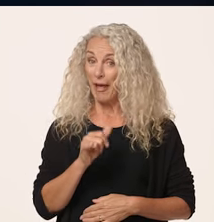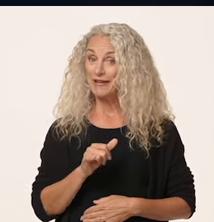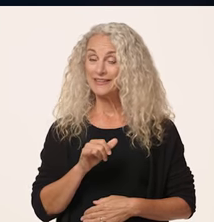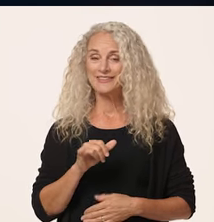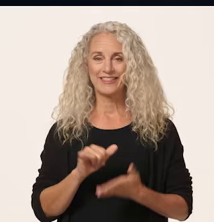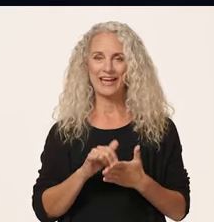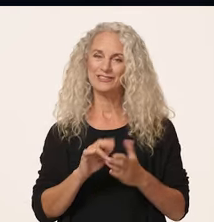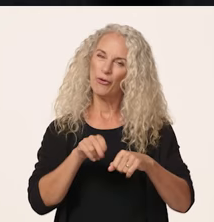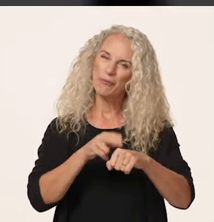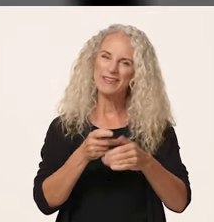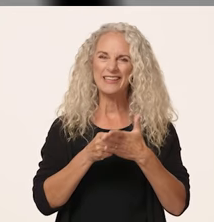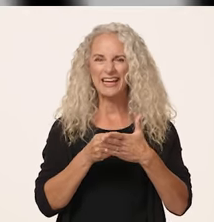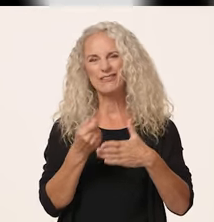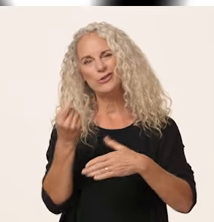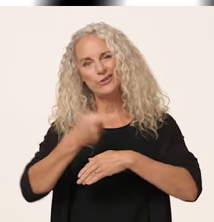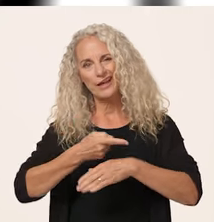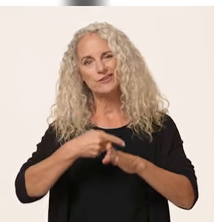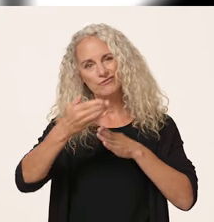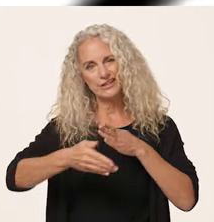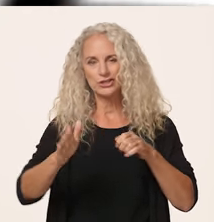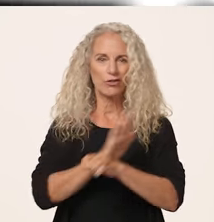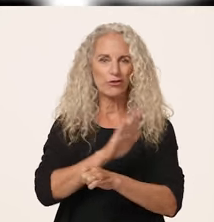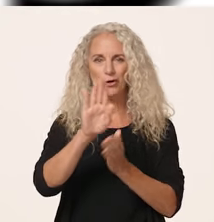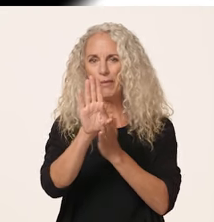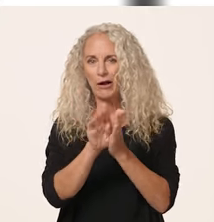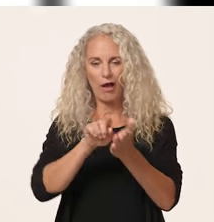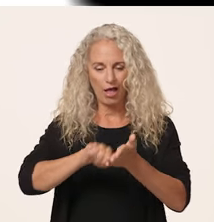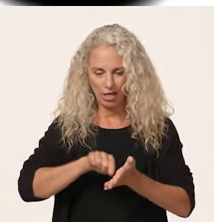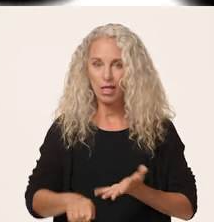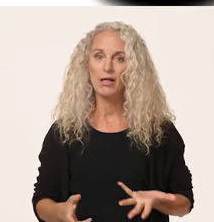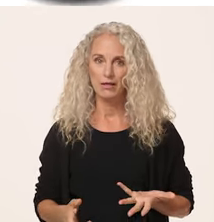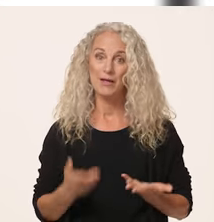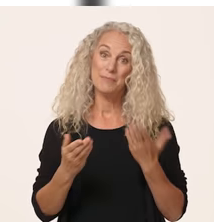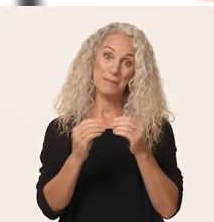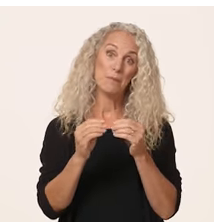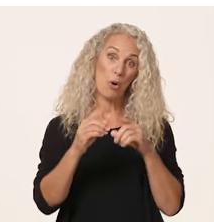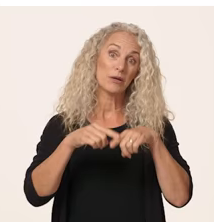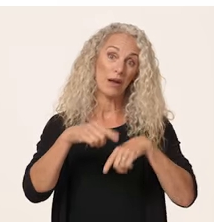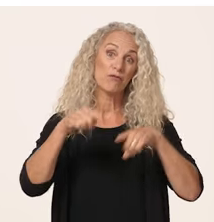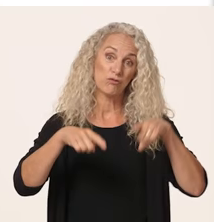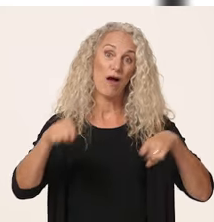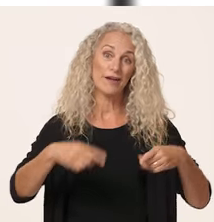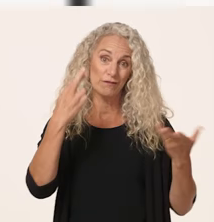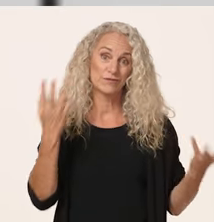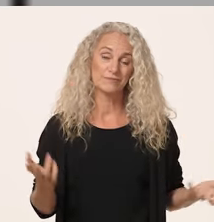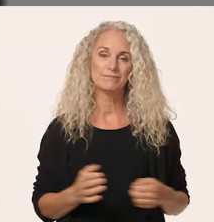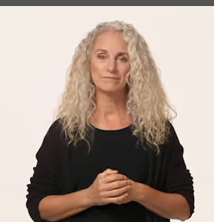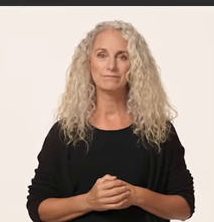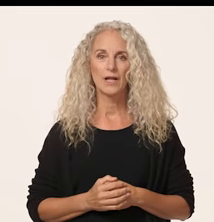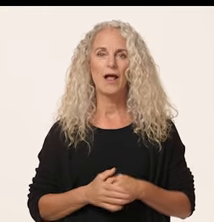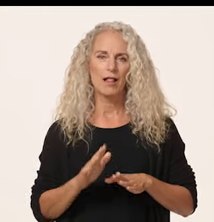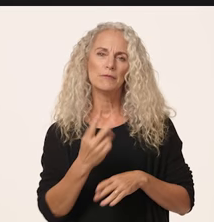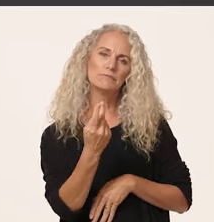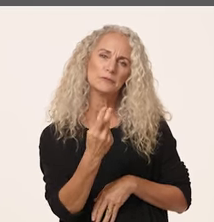The reality is that it'll usually take a few days to complete a thorough background check. Maybe more, depending on a variety of